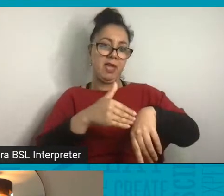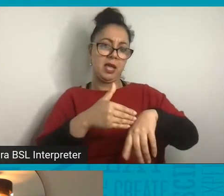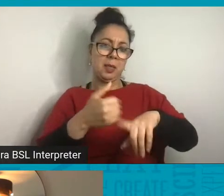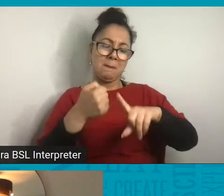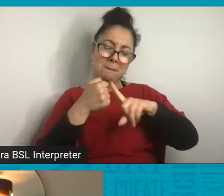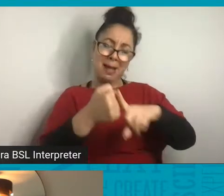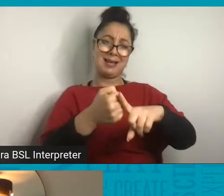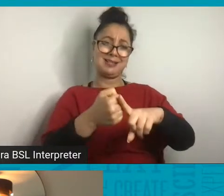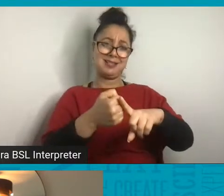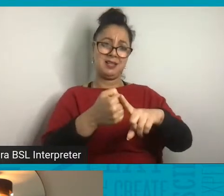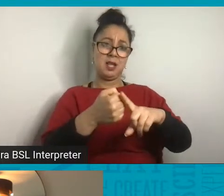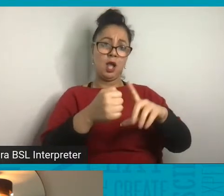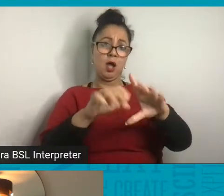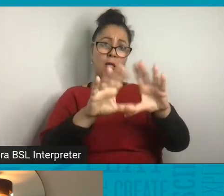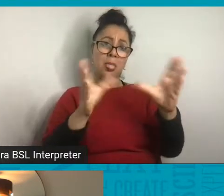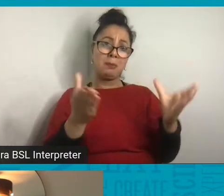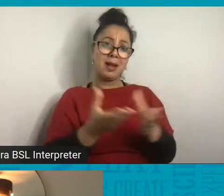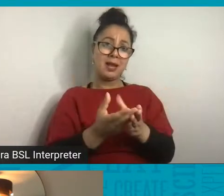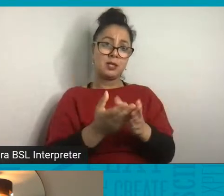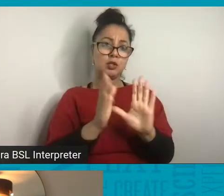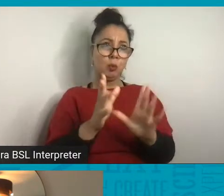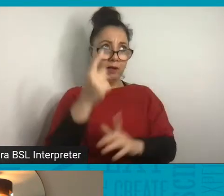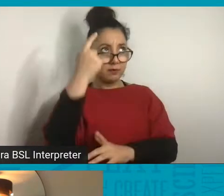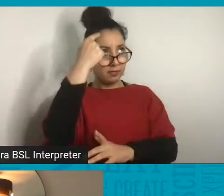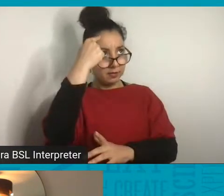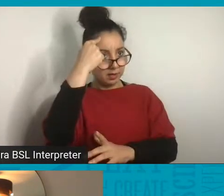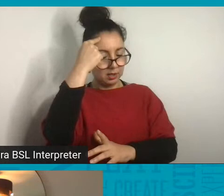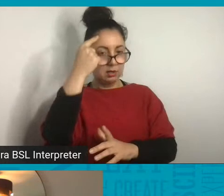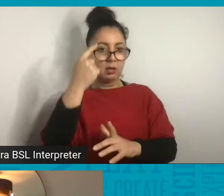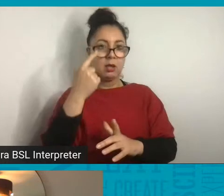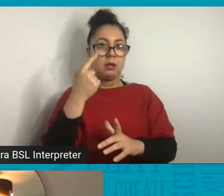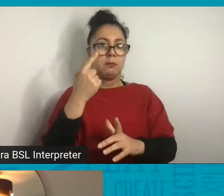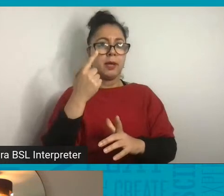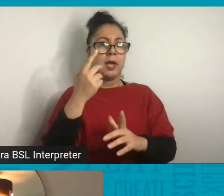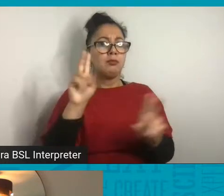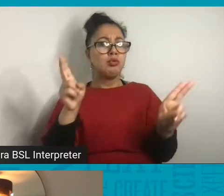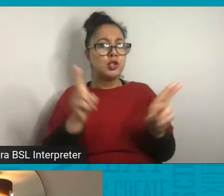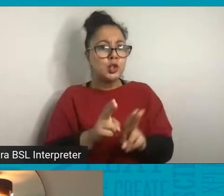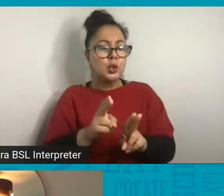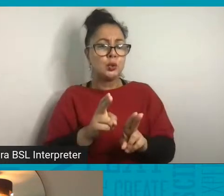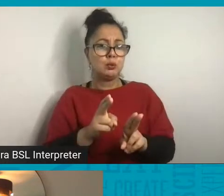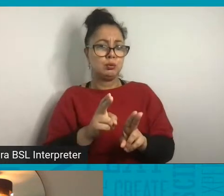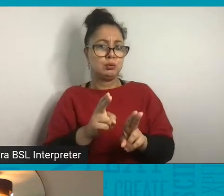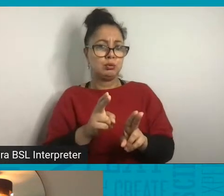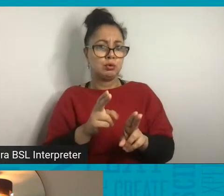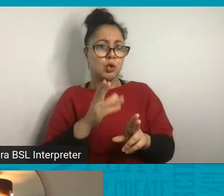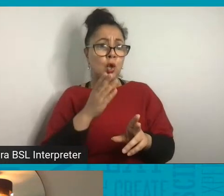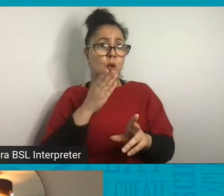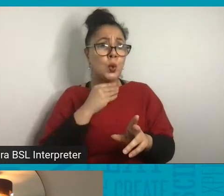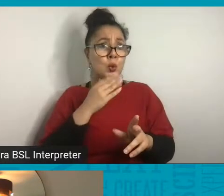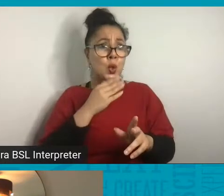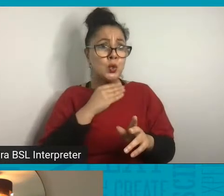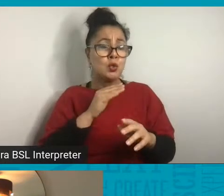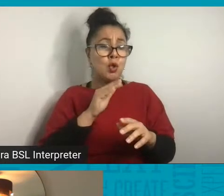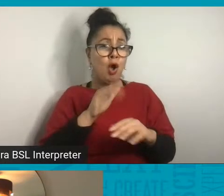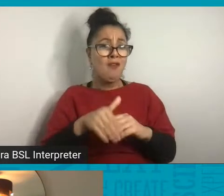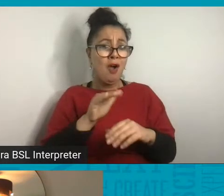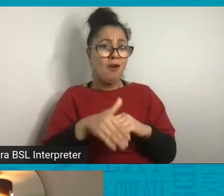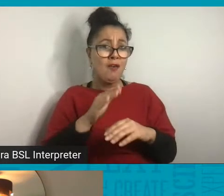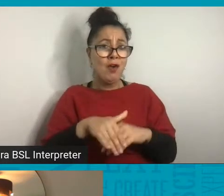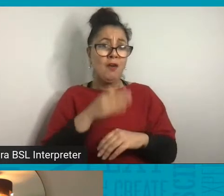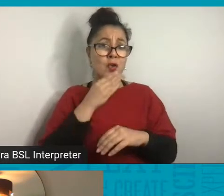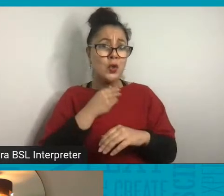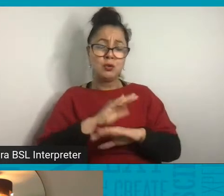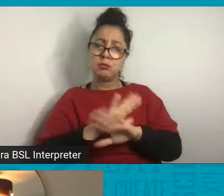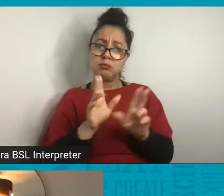we need to reduce our consumption and waste as much as possible. So this